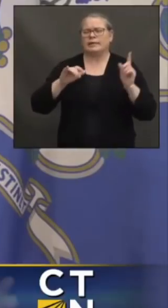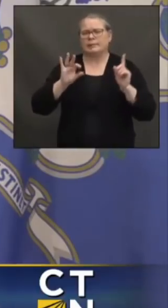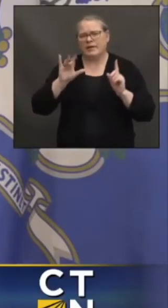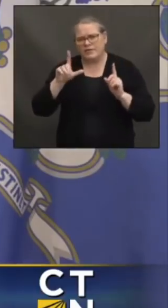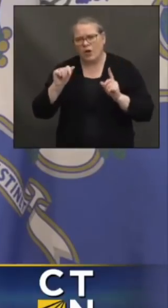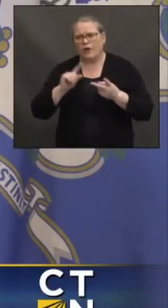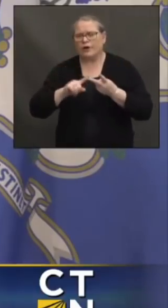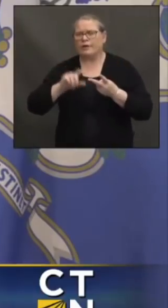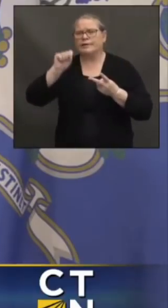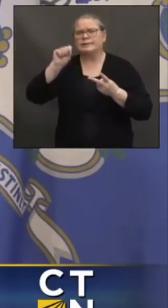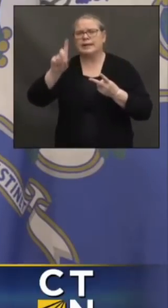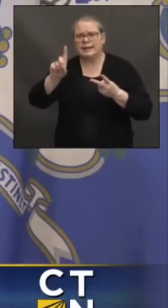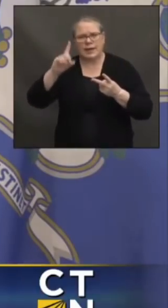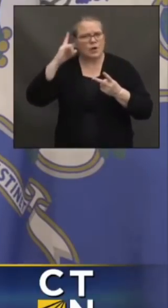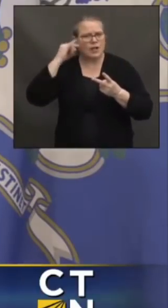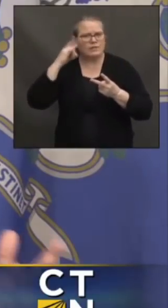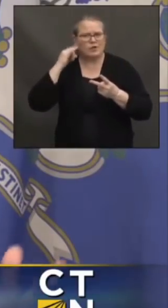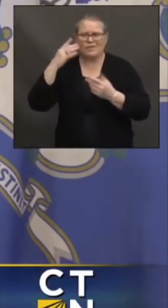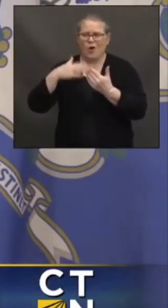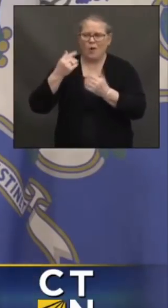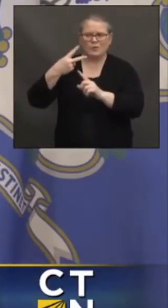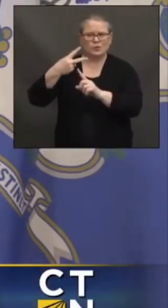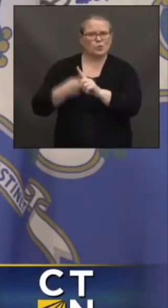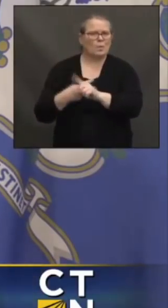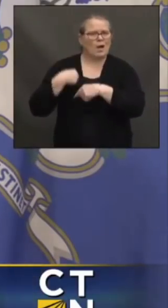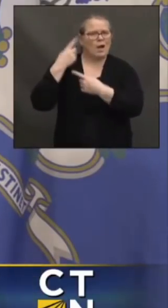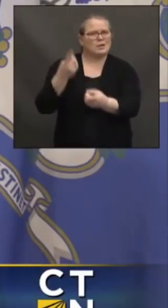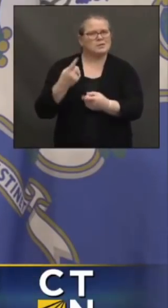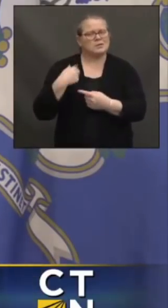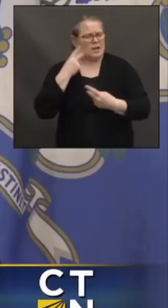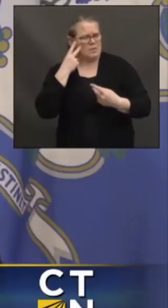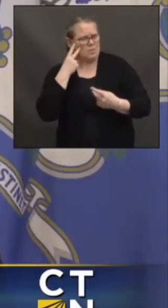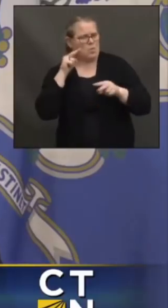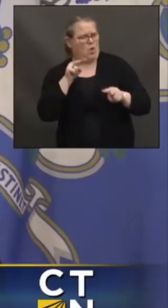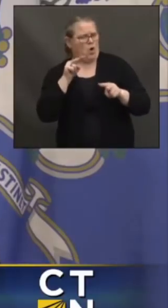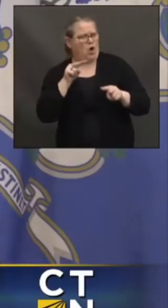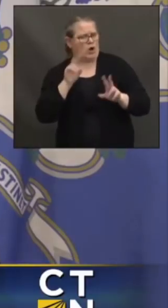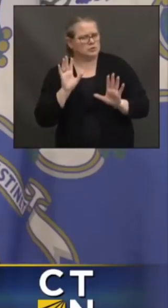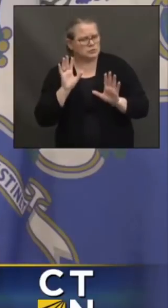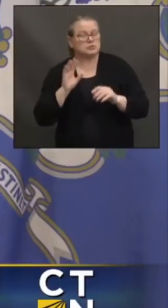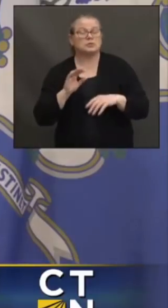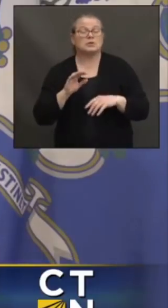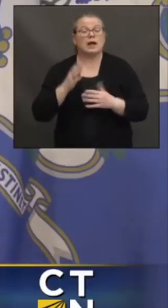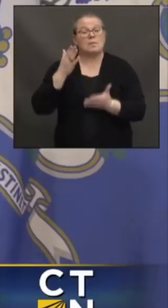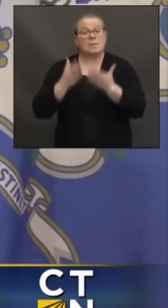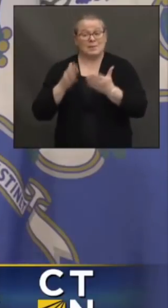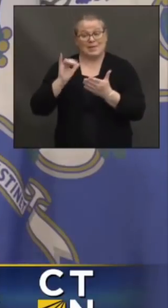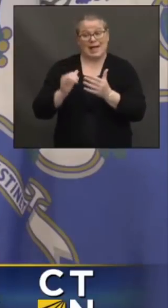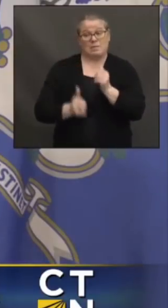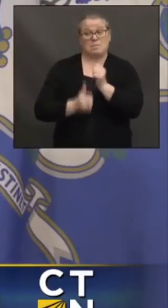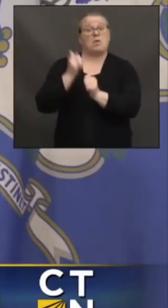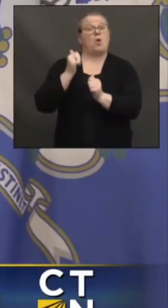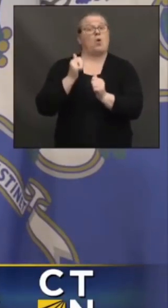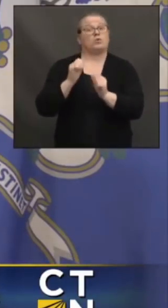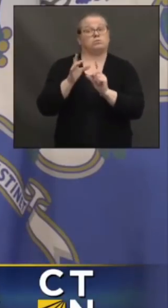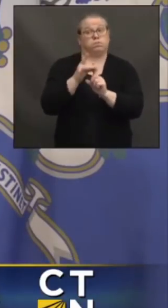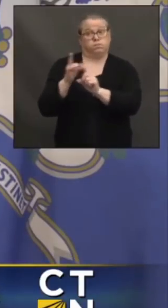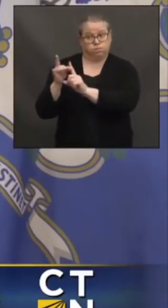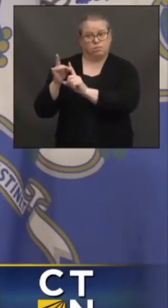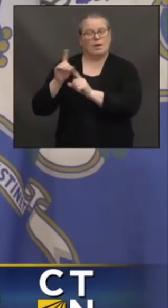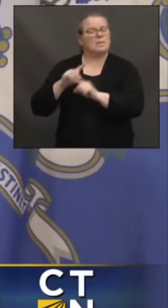seen that the increase, it is increasing, it could be the dominant, but at least it's not increasing exponentially, as I said before.